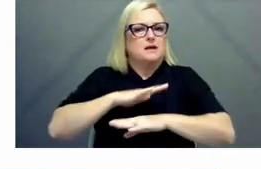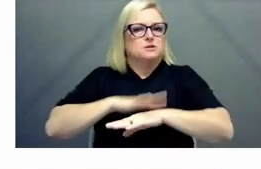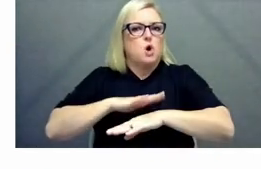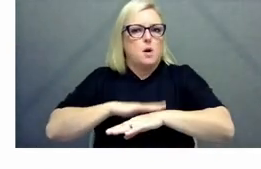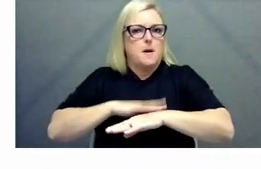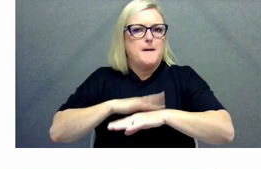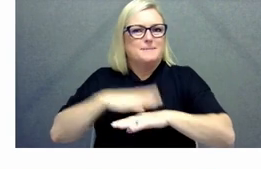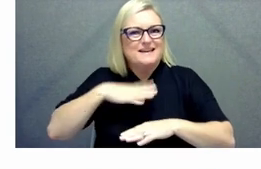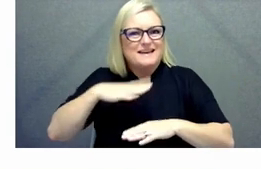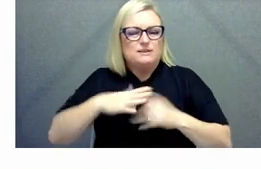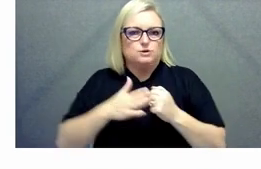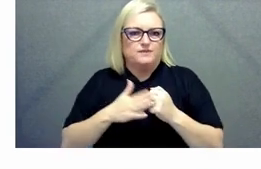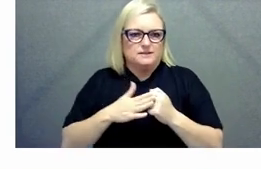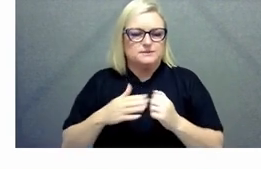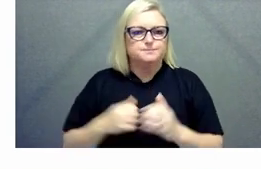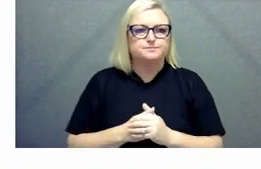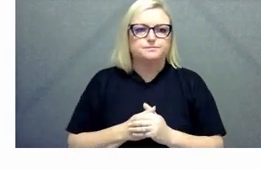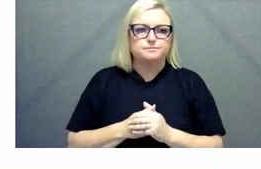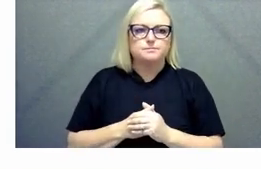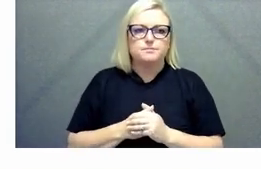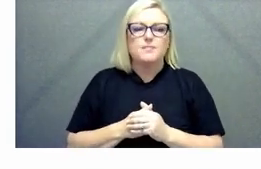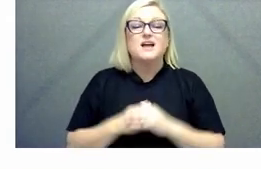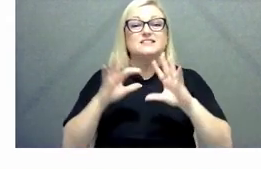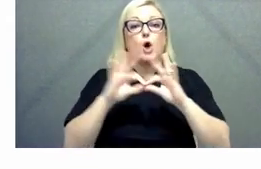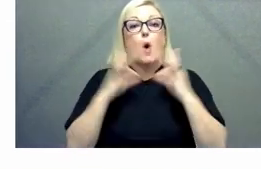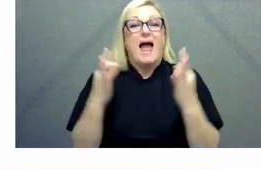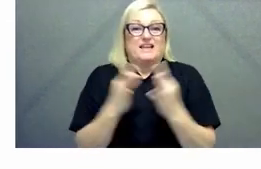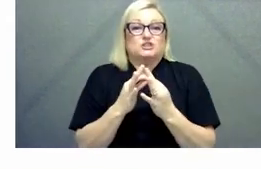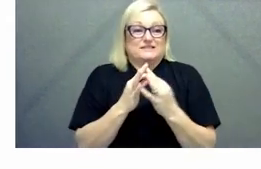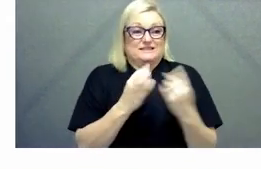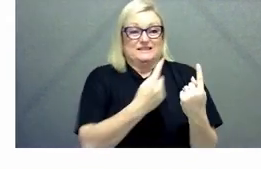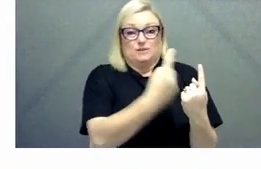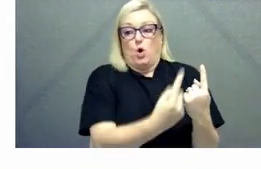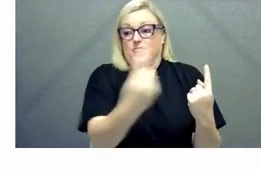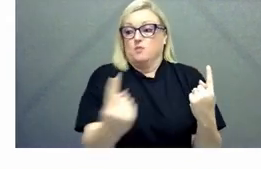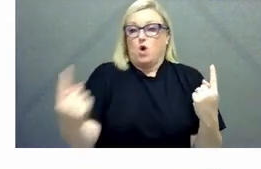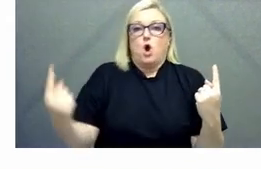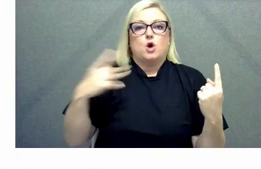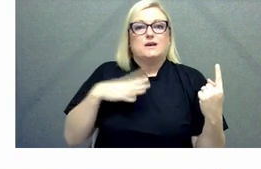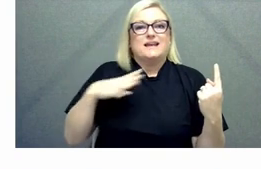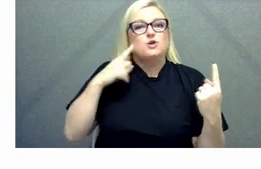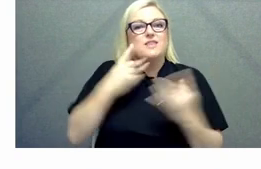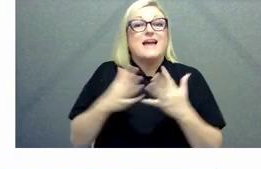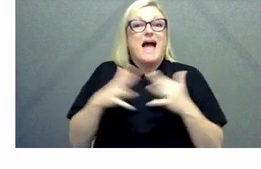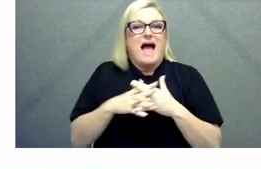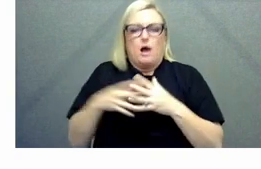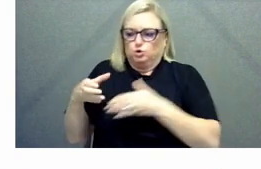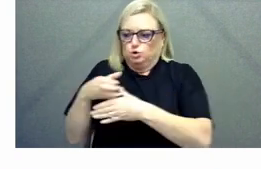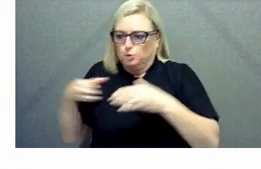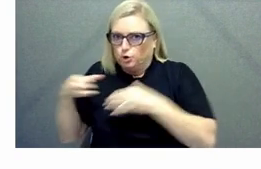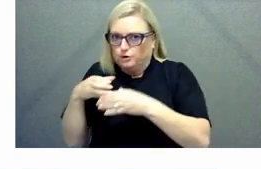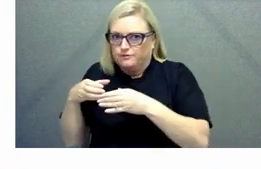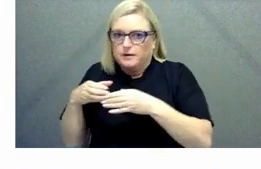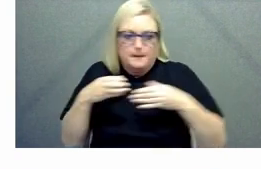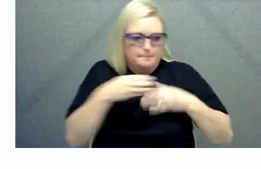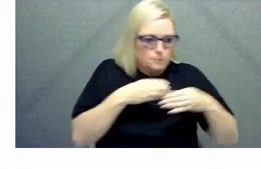but it's always going to be important for agencies to think about this as well yeah yeah thank you shubo certainly um